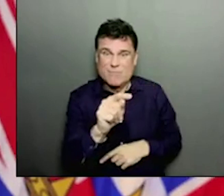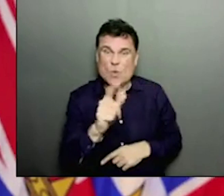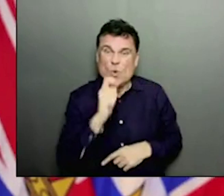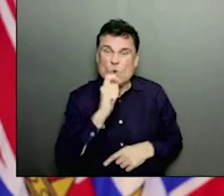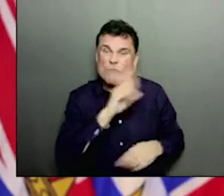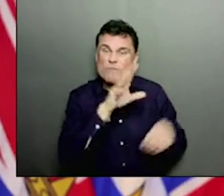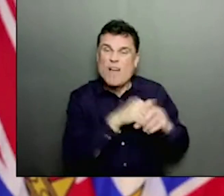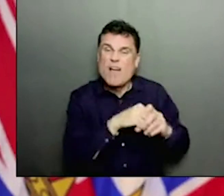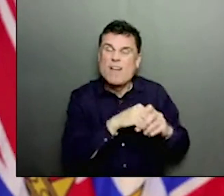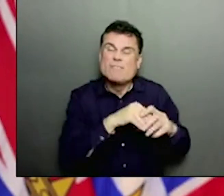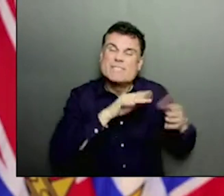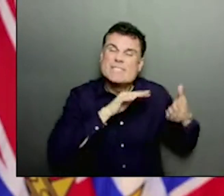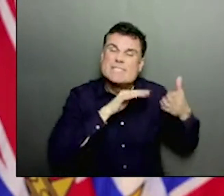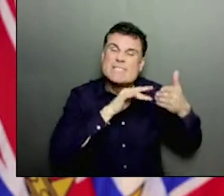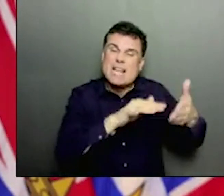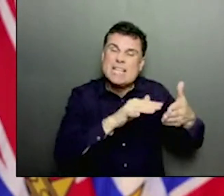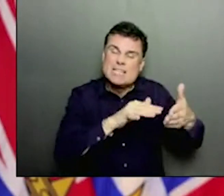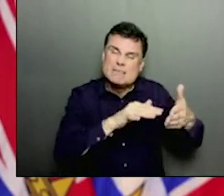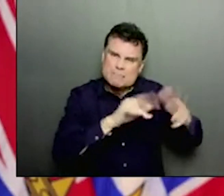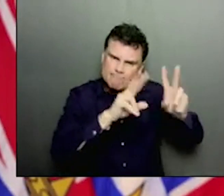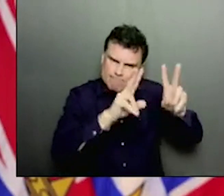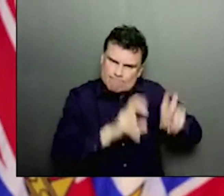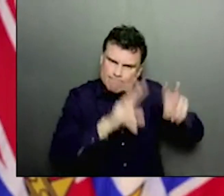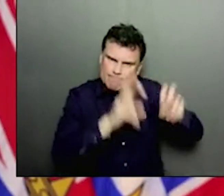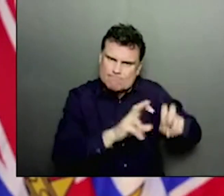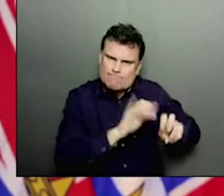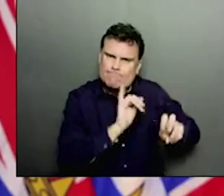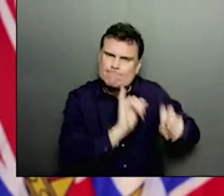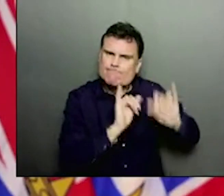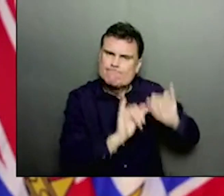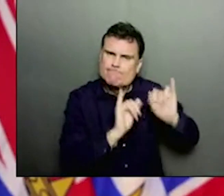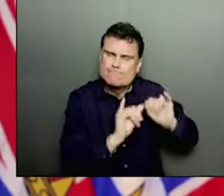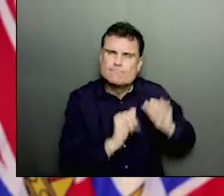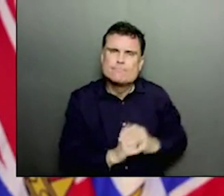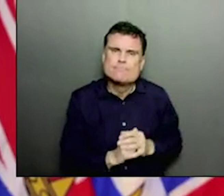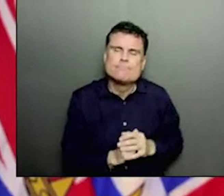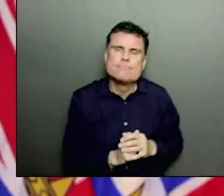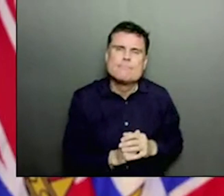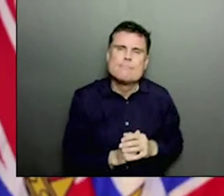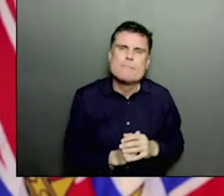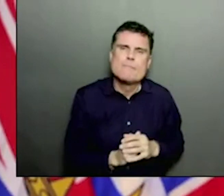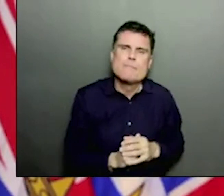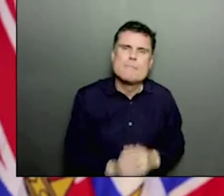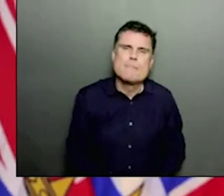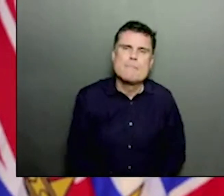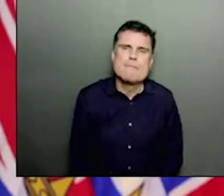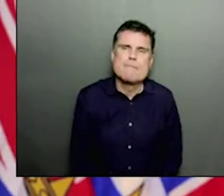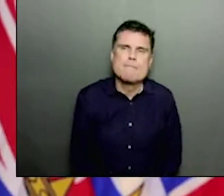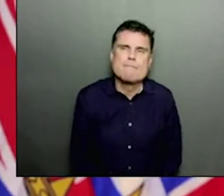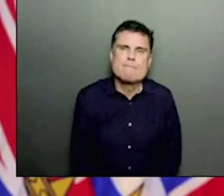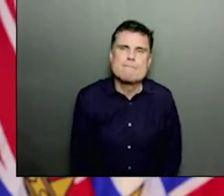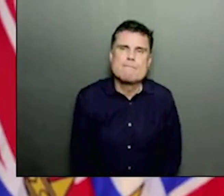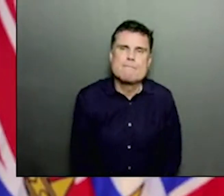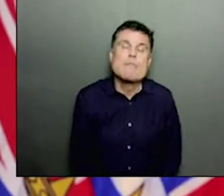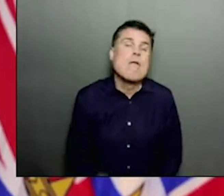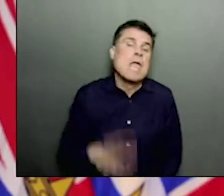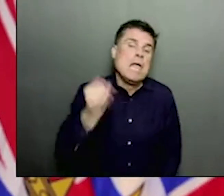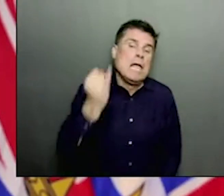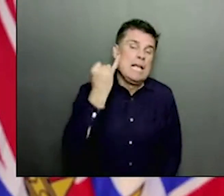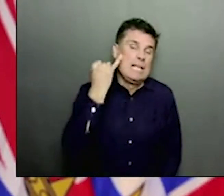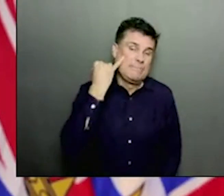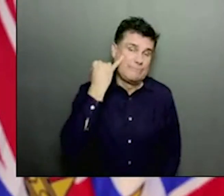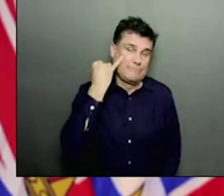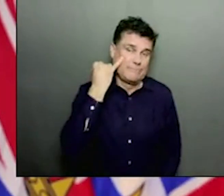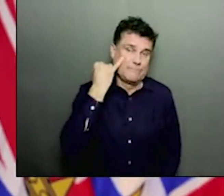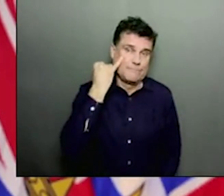before they got their second dose, the protection was about 80%. And the same data for the